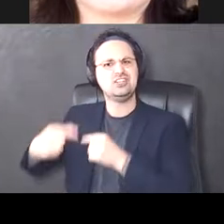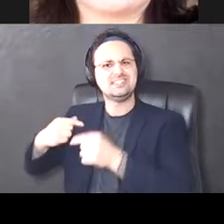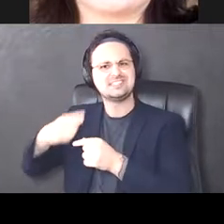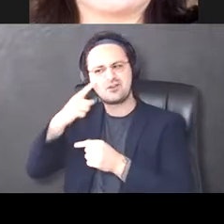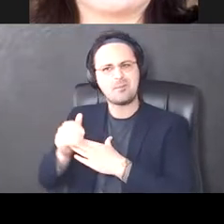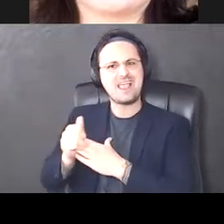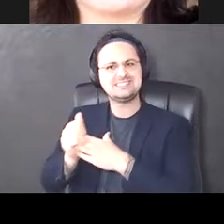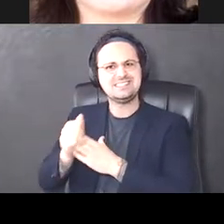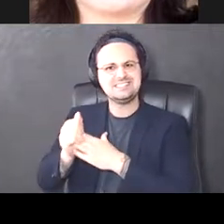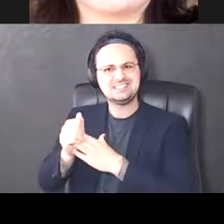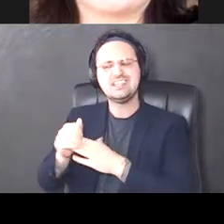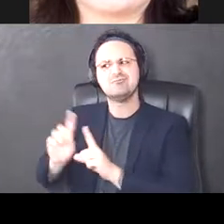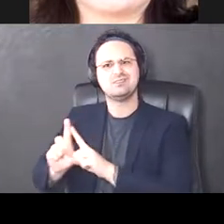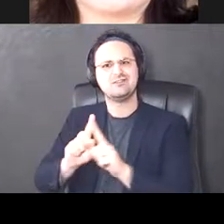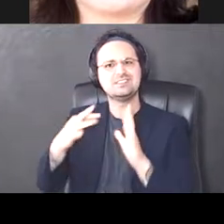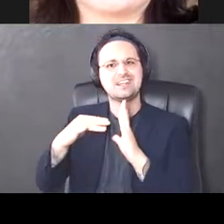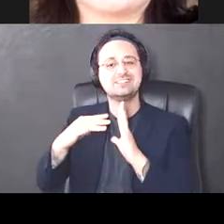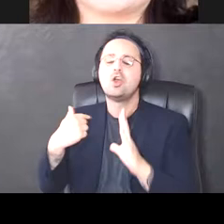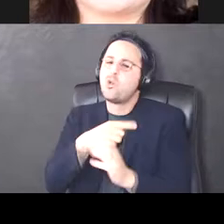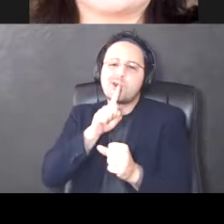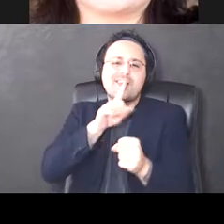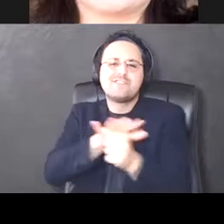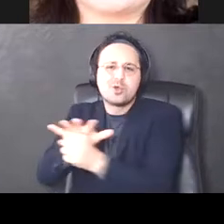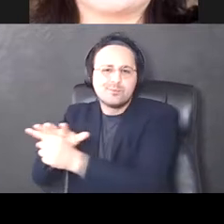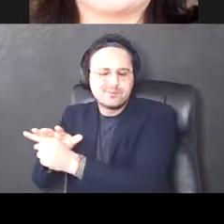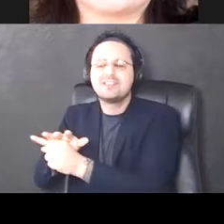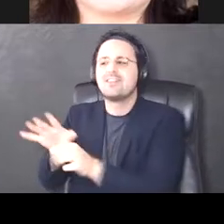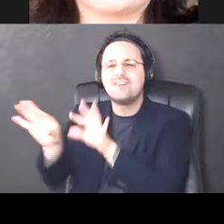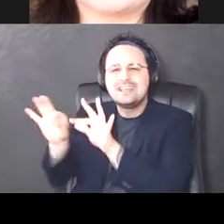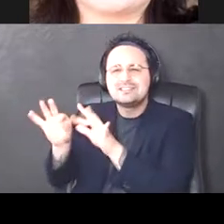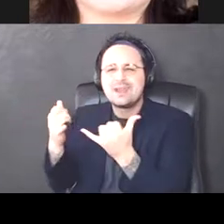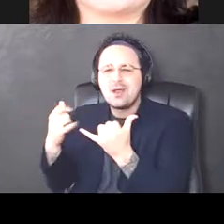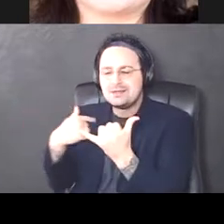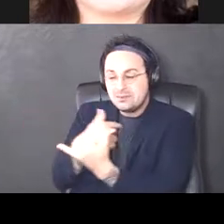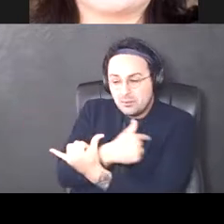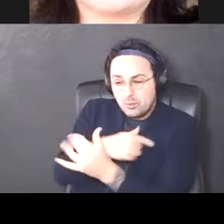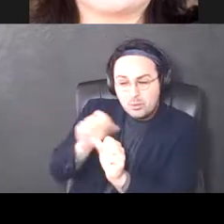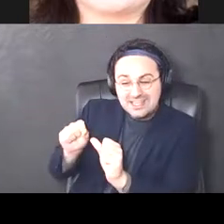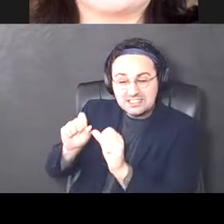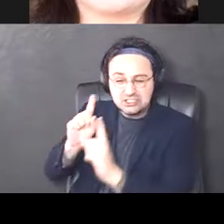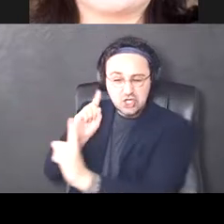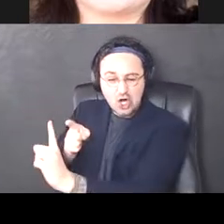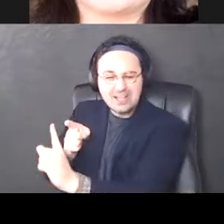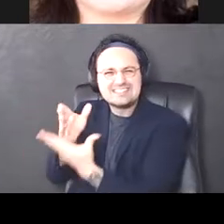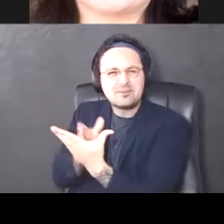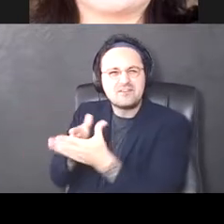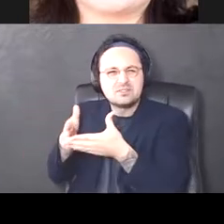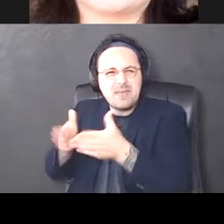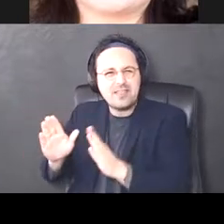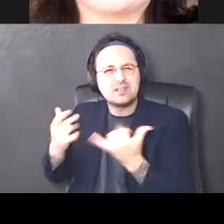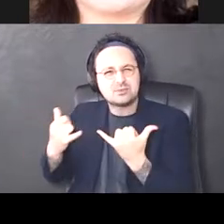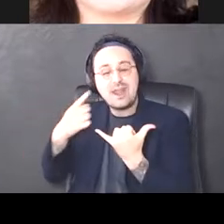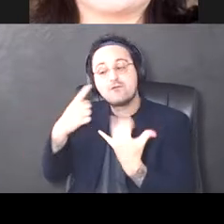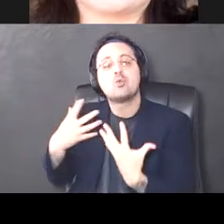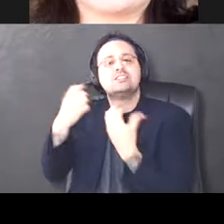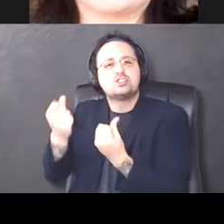in some array studies. So we're confirming those findings and seeing whether we can target, um, some of these pathways to, to restore